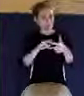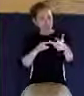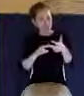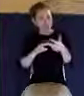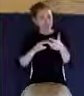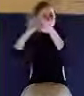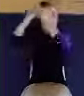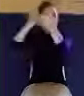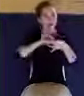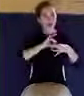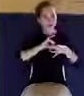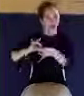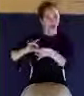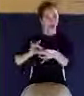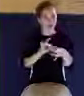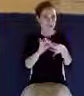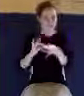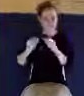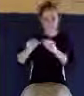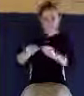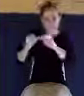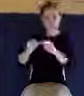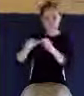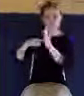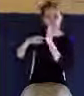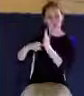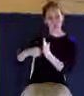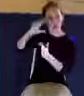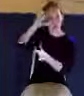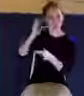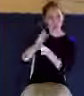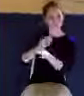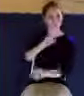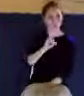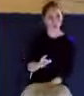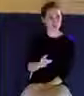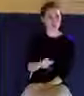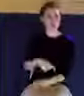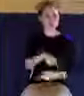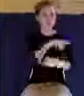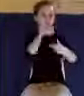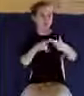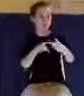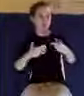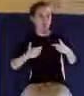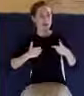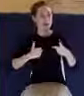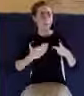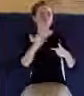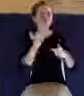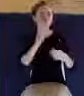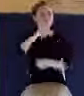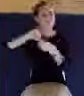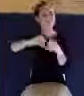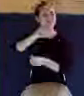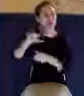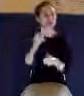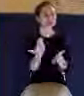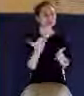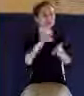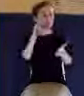to be saving faith. But then secondly, there's our sweet fellowship. Look again in verse number one.